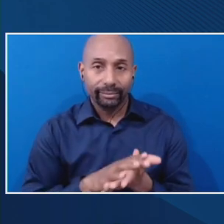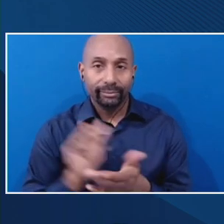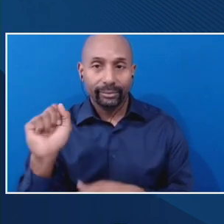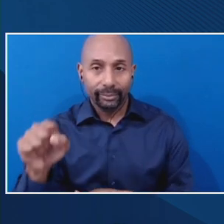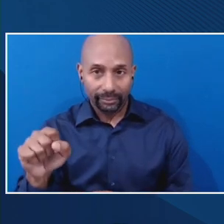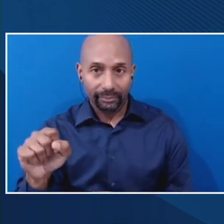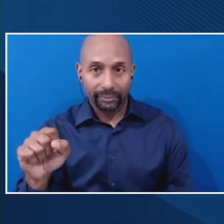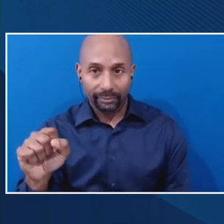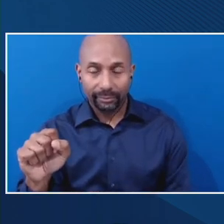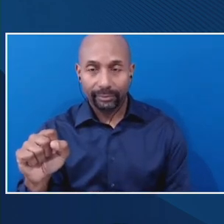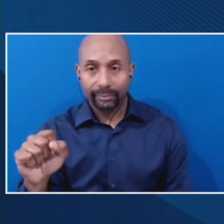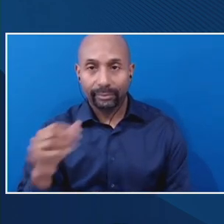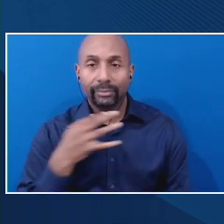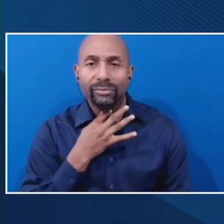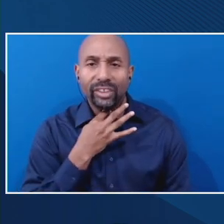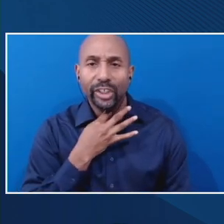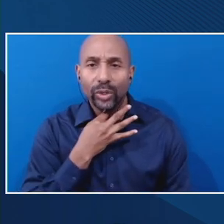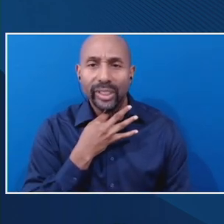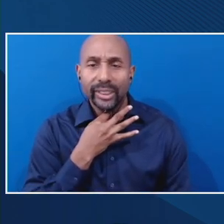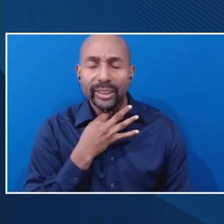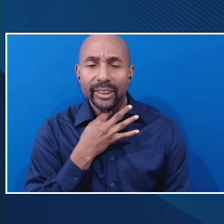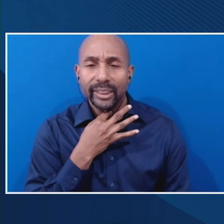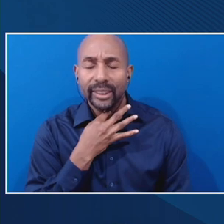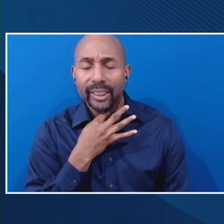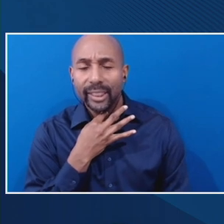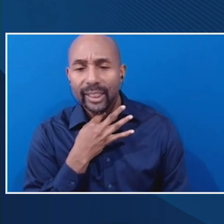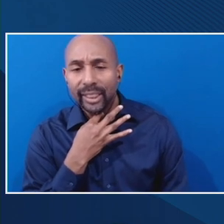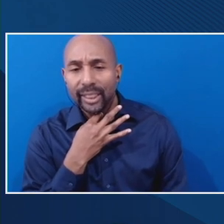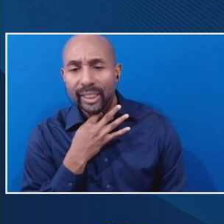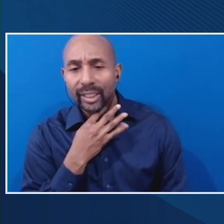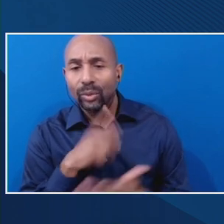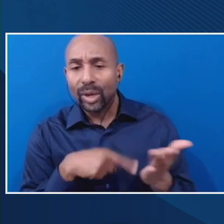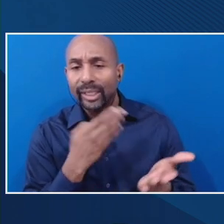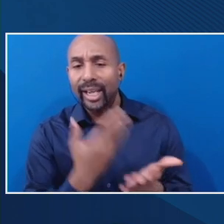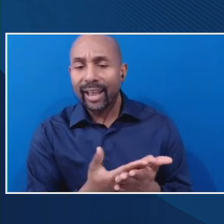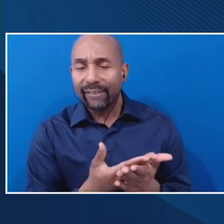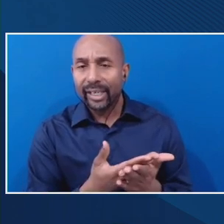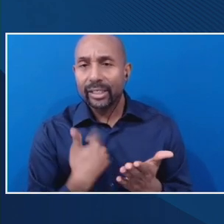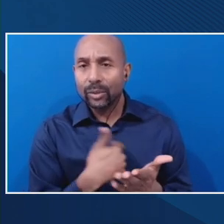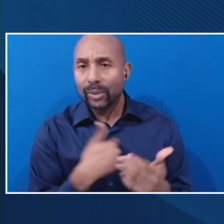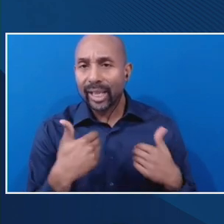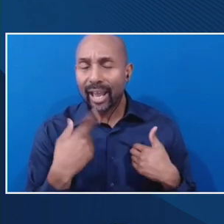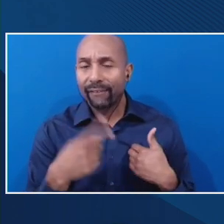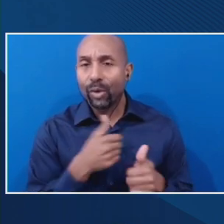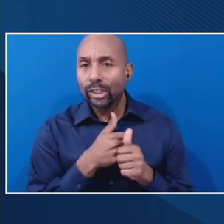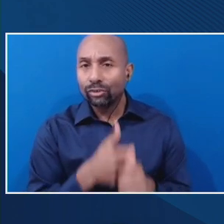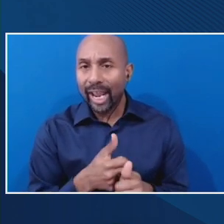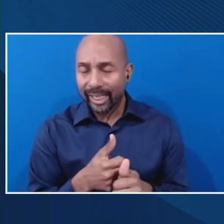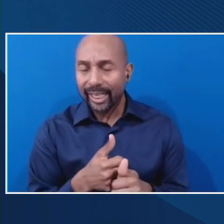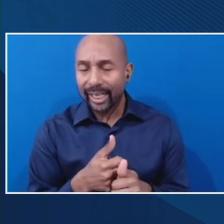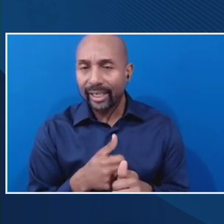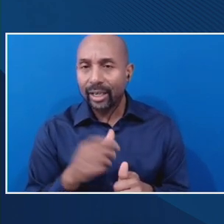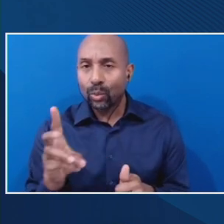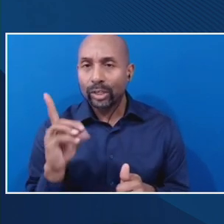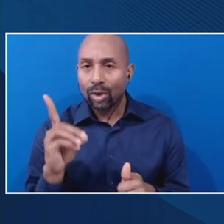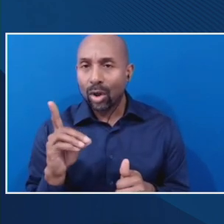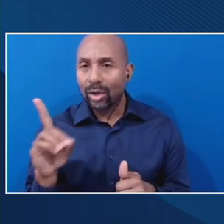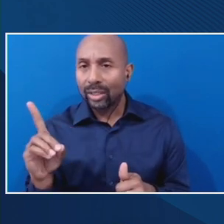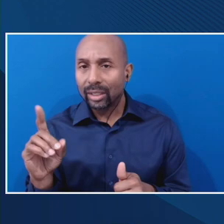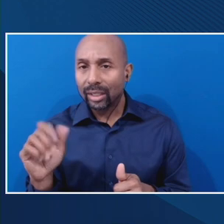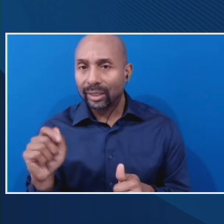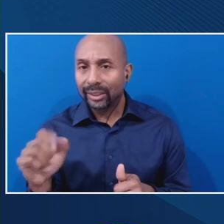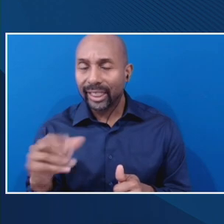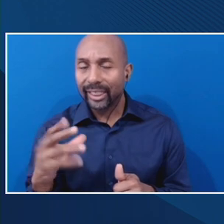I'm curious as to the evidence that we have that tracking withdrawal dates and its impact on